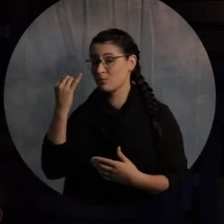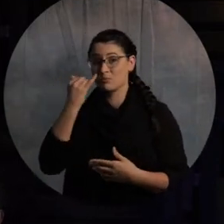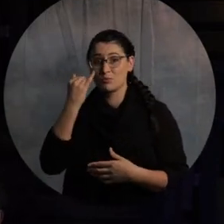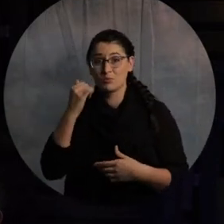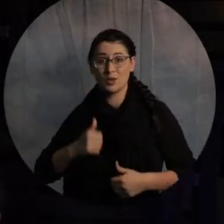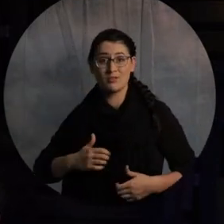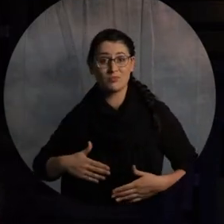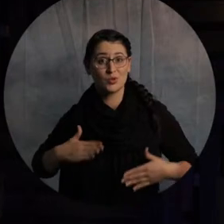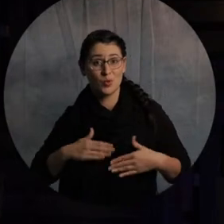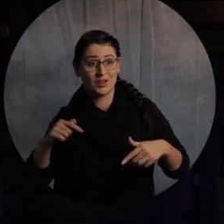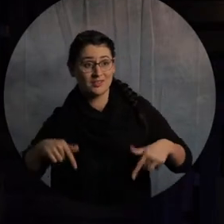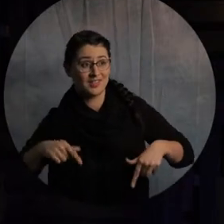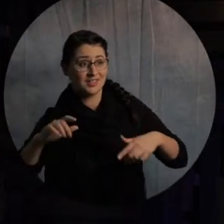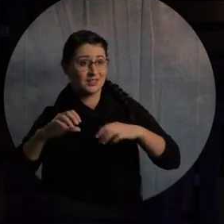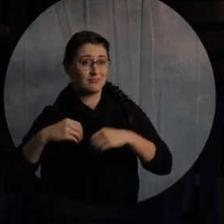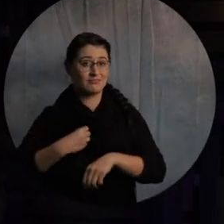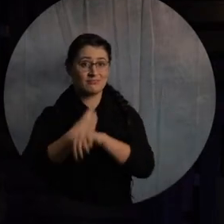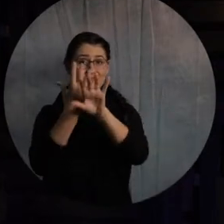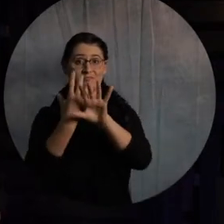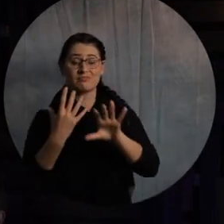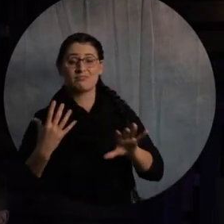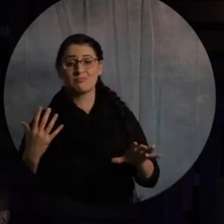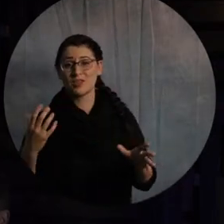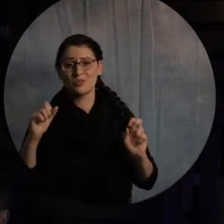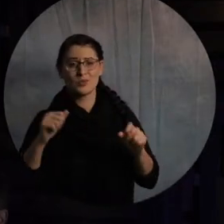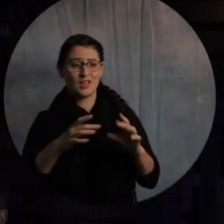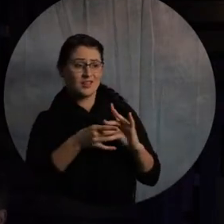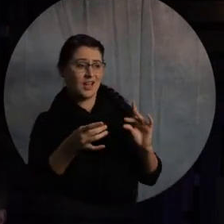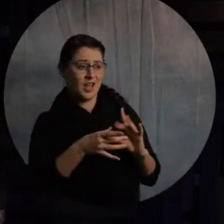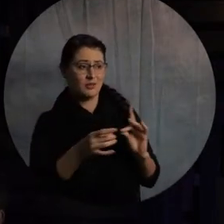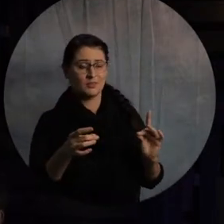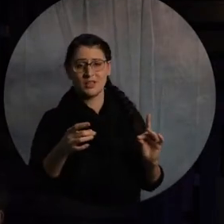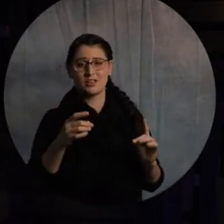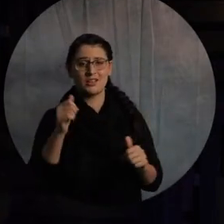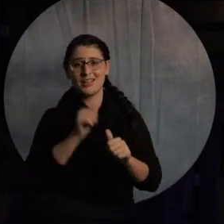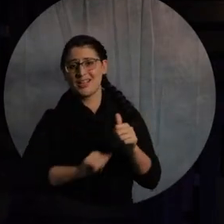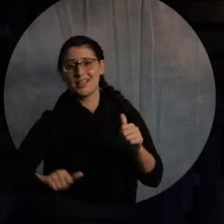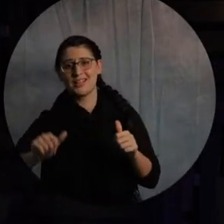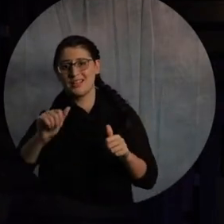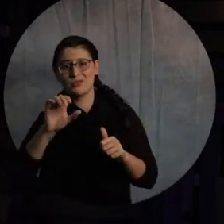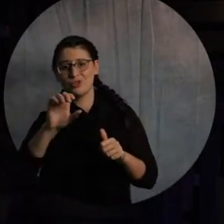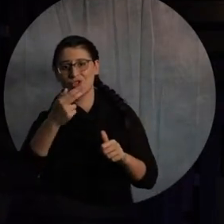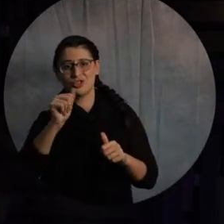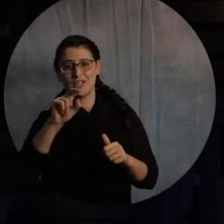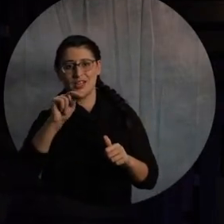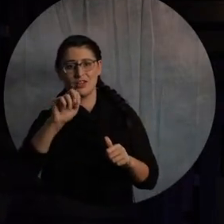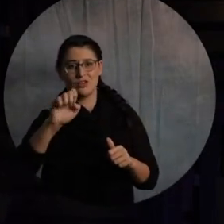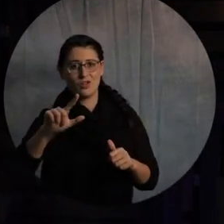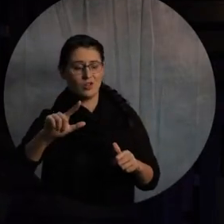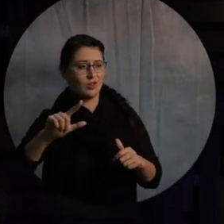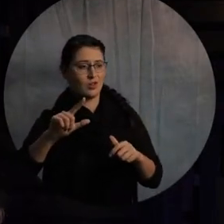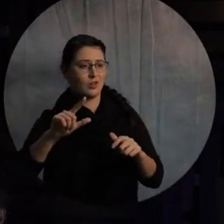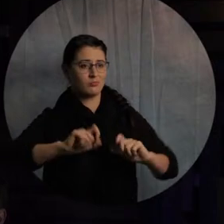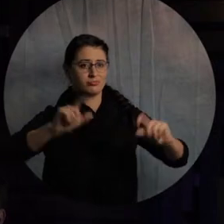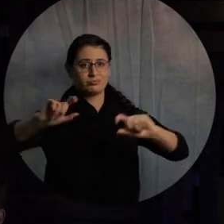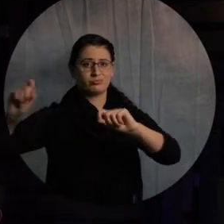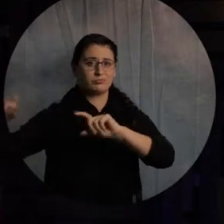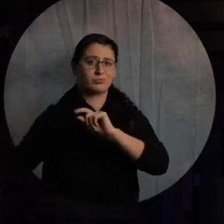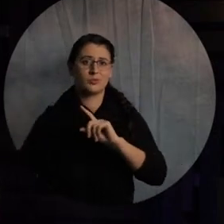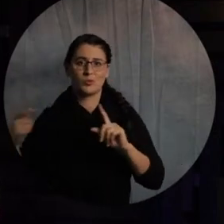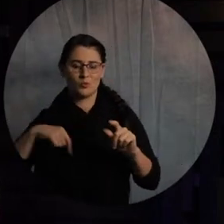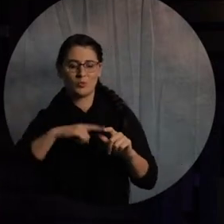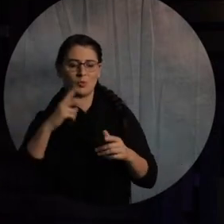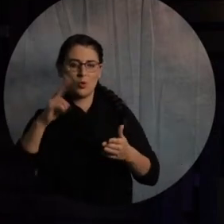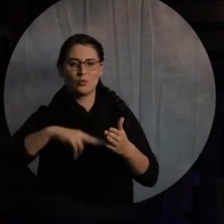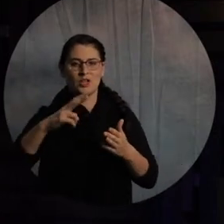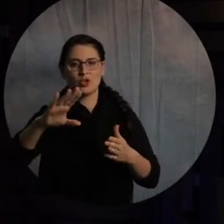format, let us know about it. You can still comment on any of those channels. And we do go back and read those comments later on. So if you've got